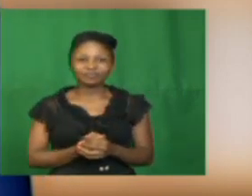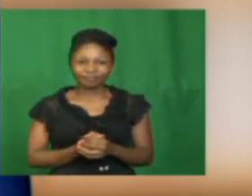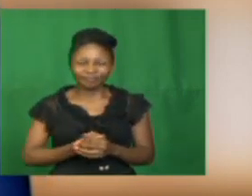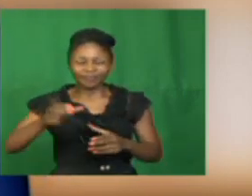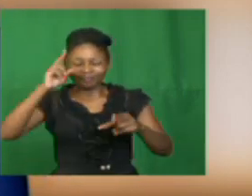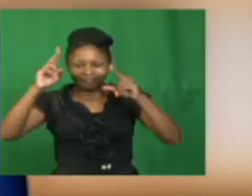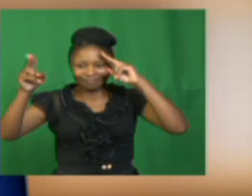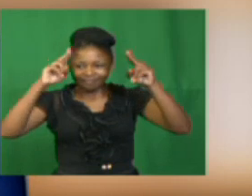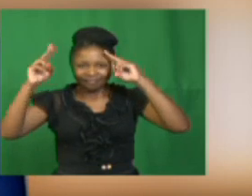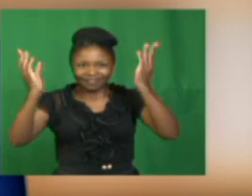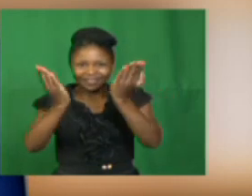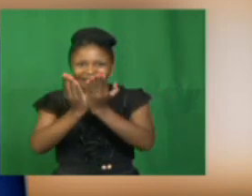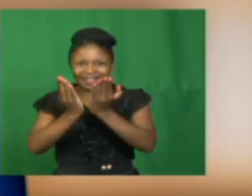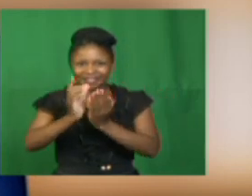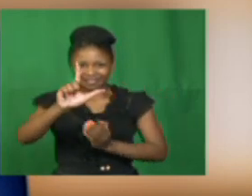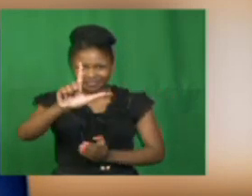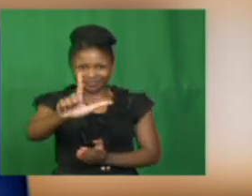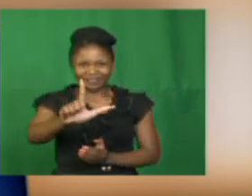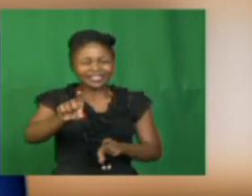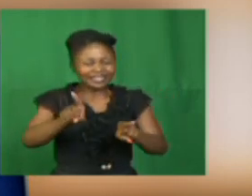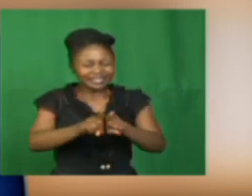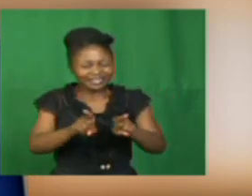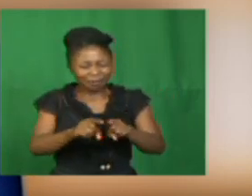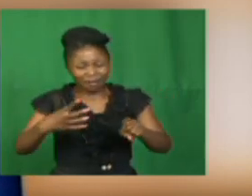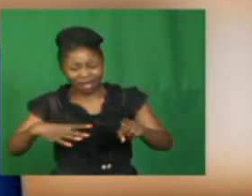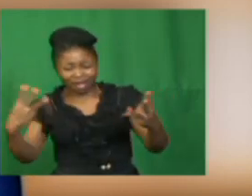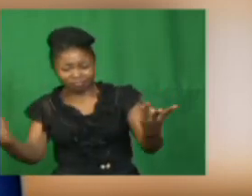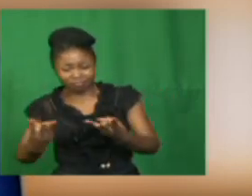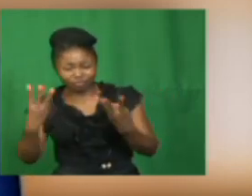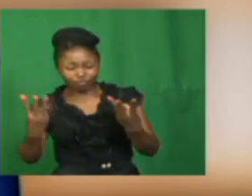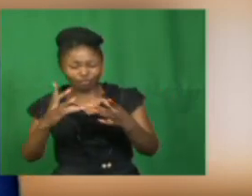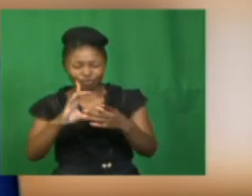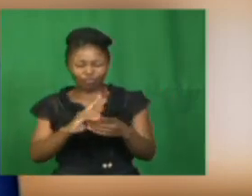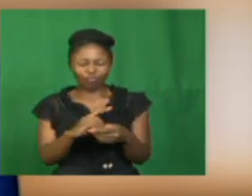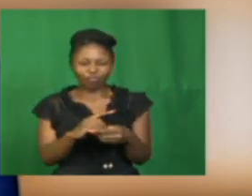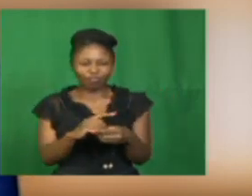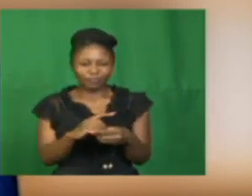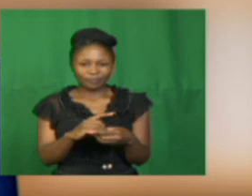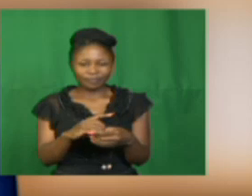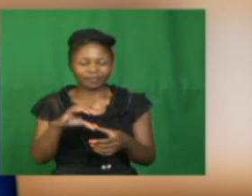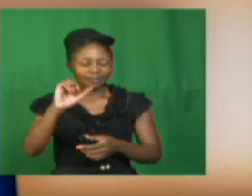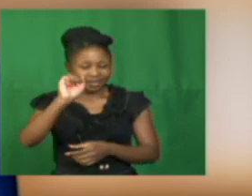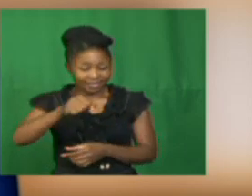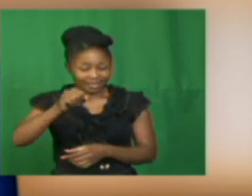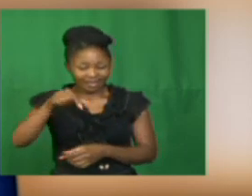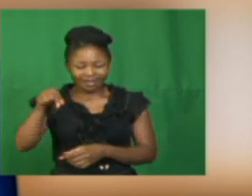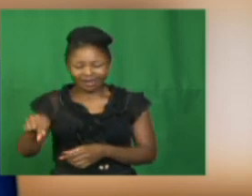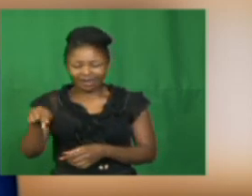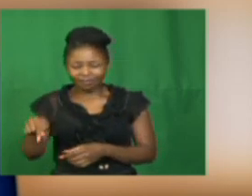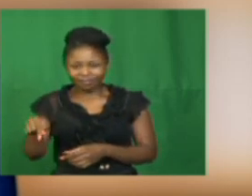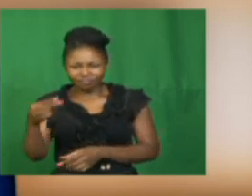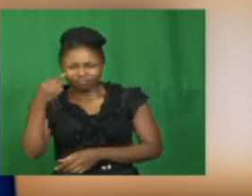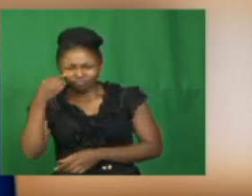my grade 7s and viewers at home. Yes, we said we are going to look at composition writing, which